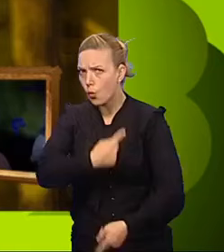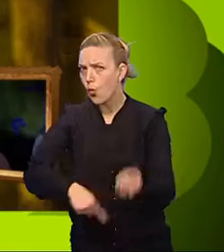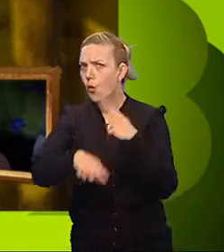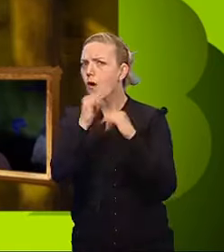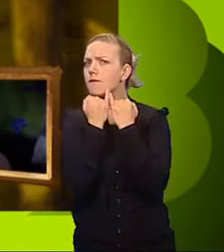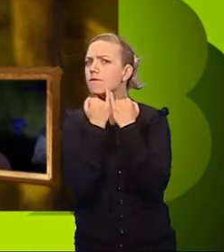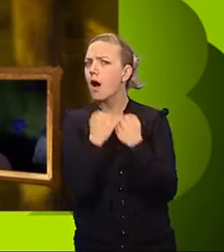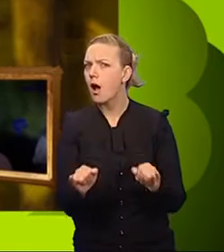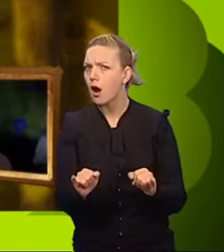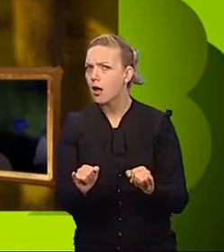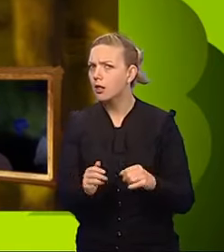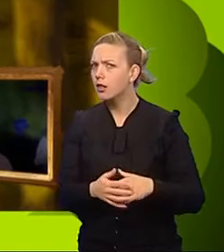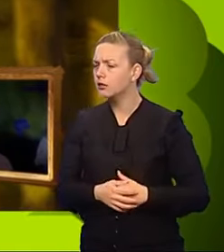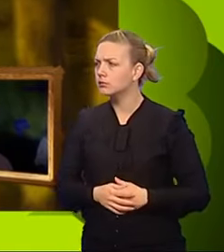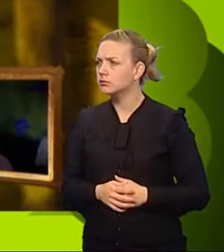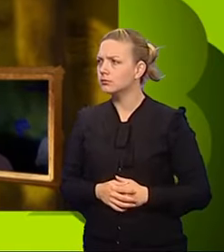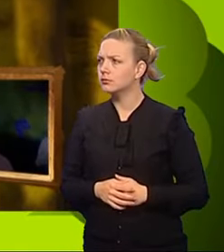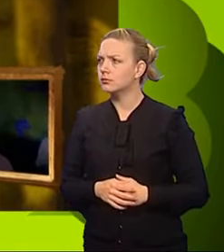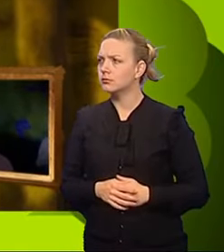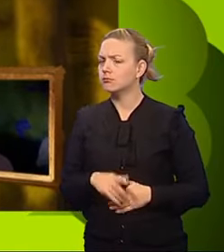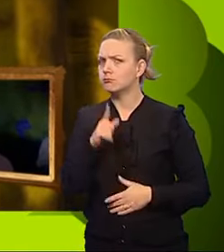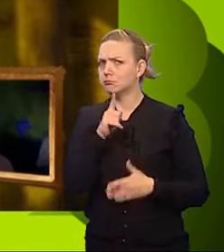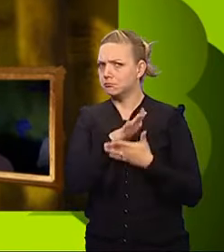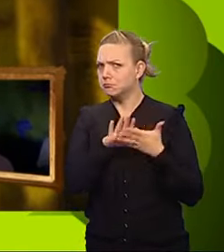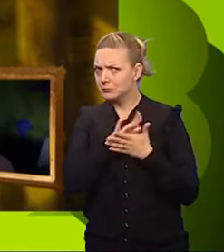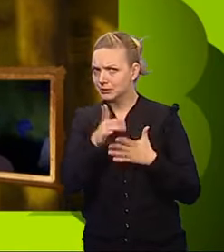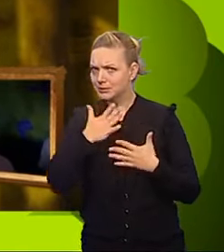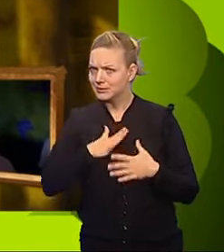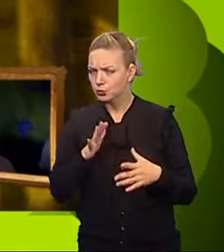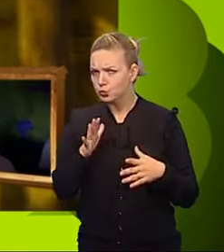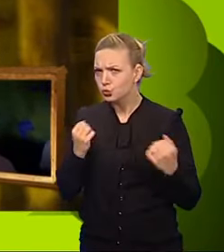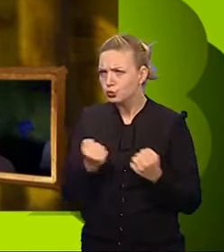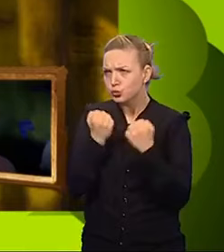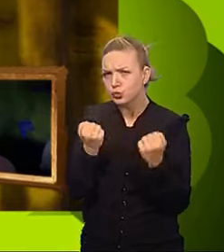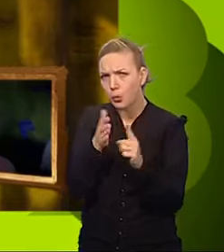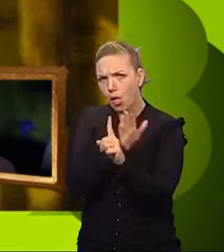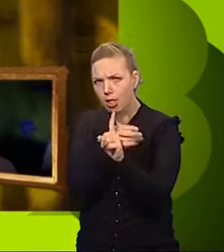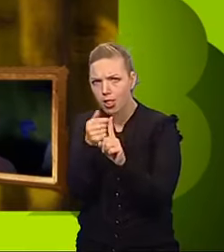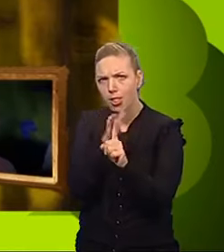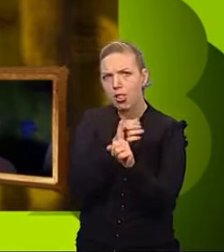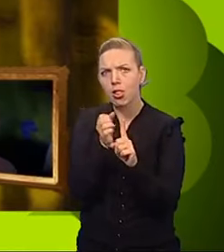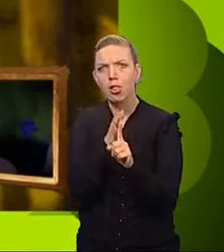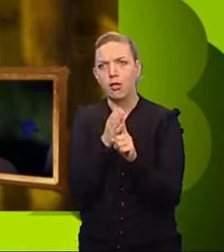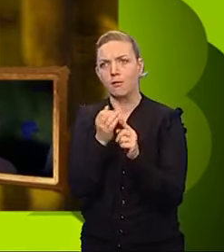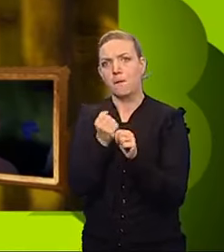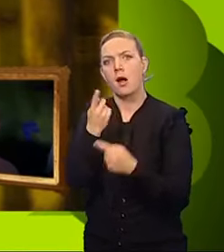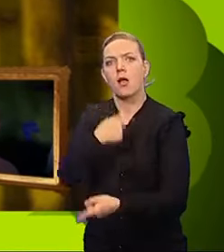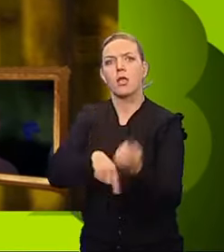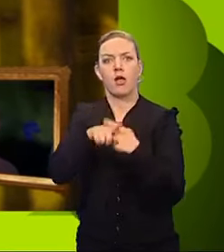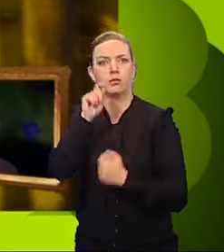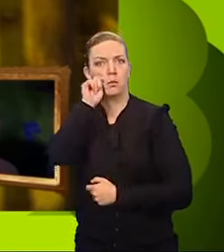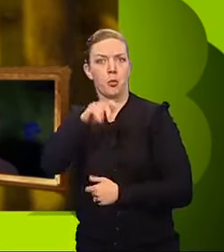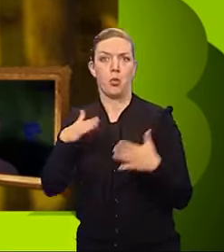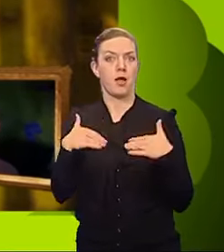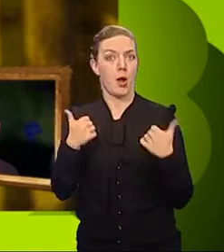fail this challenge. You must use your powers of persuasion to get the others to pull out healthy